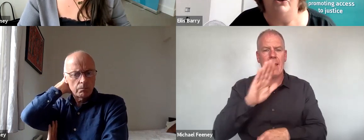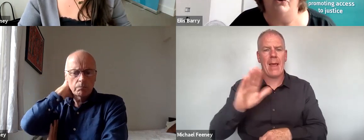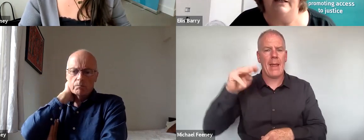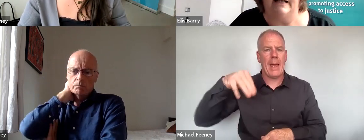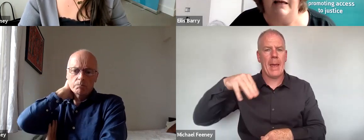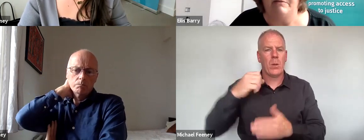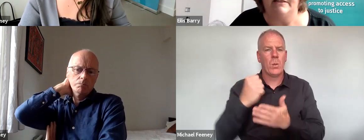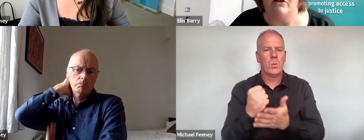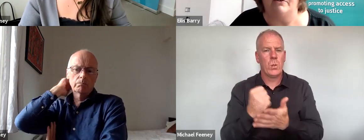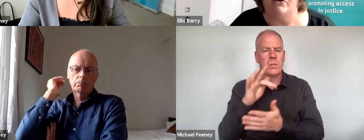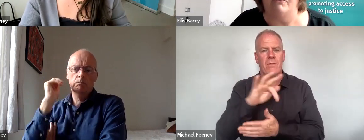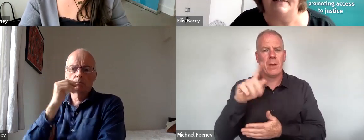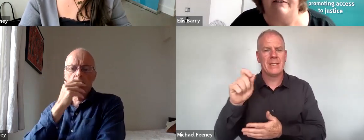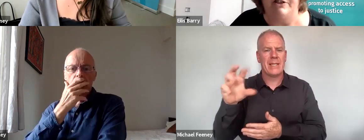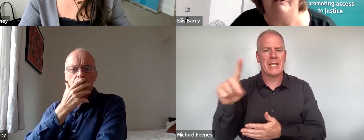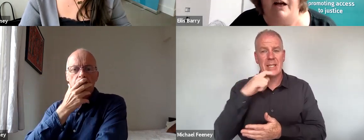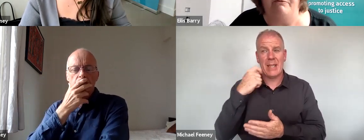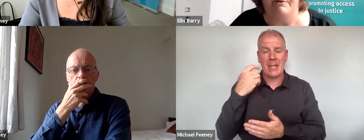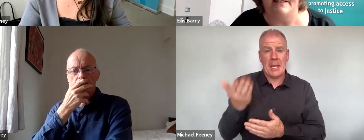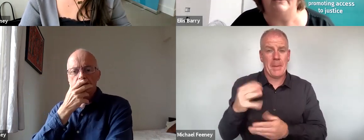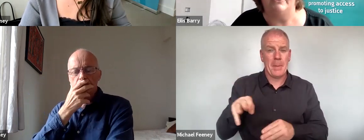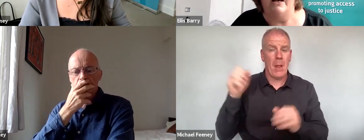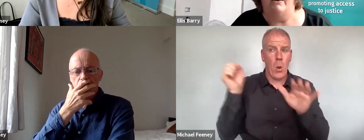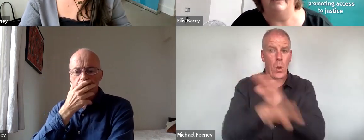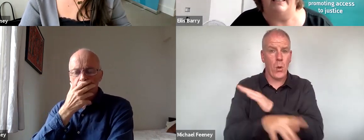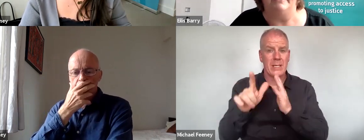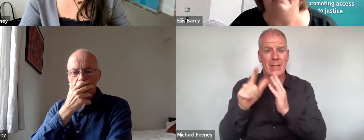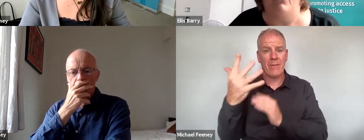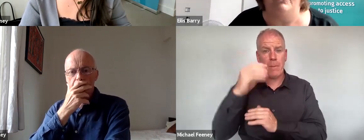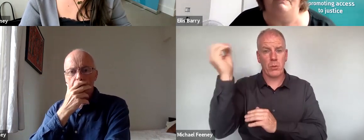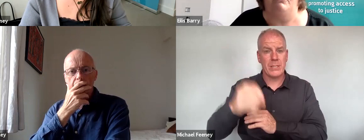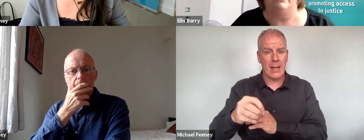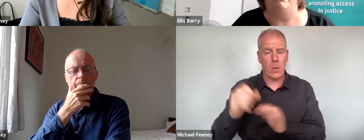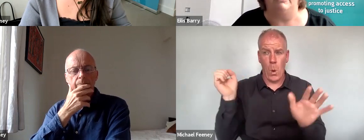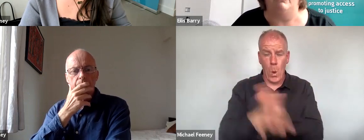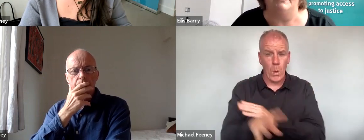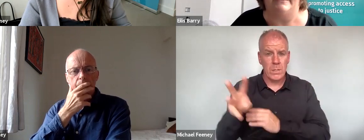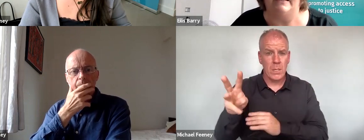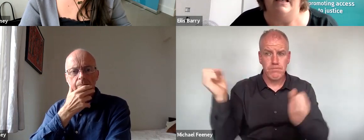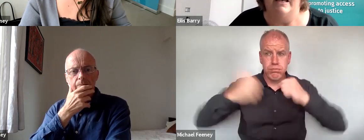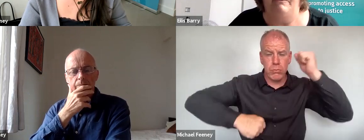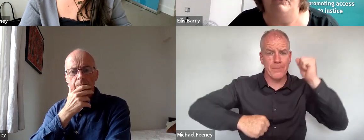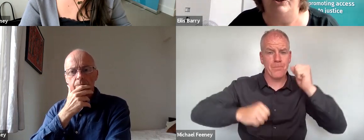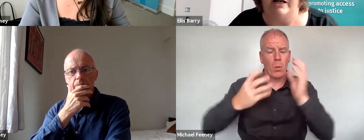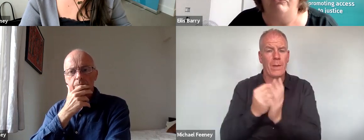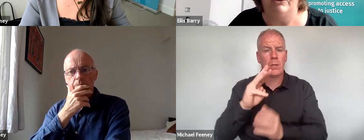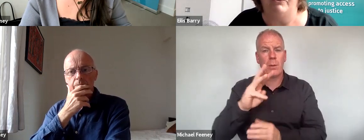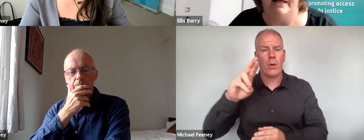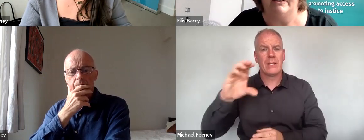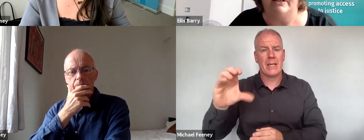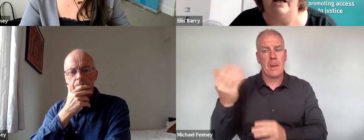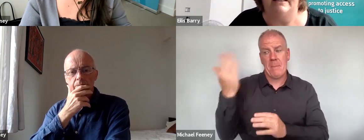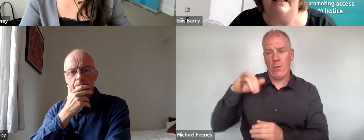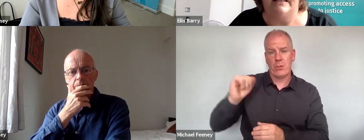showed that claimants lost over 75% of the cases brought before the WRC before January